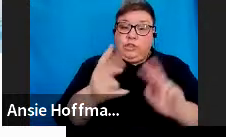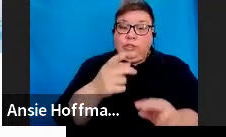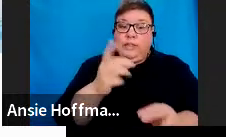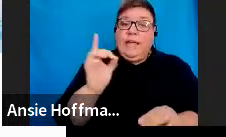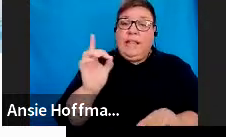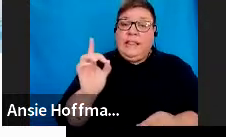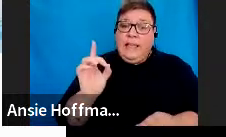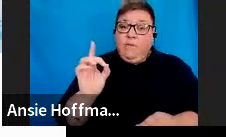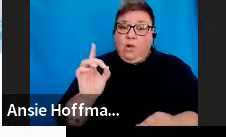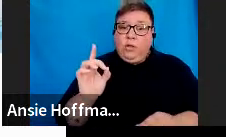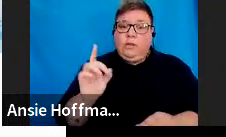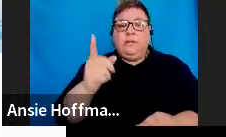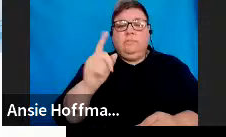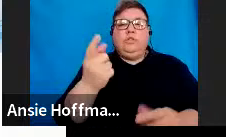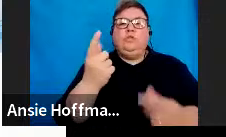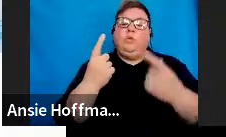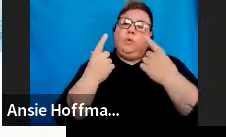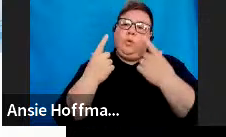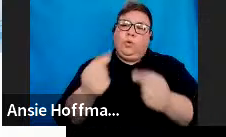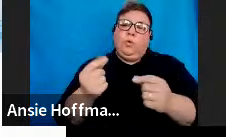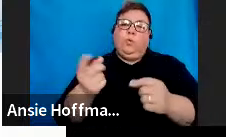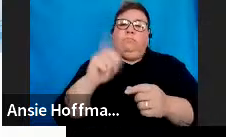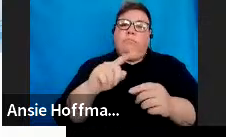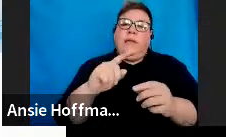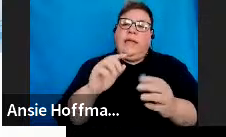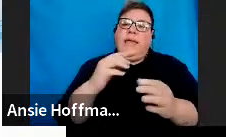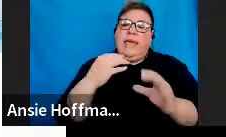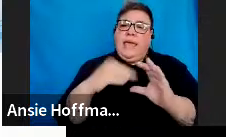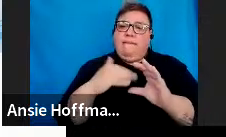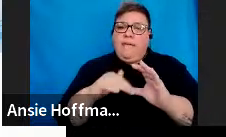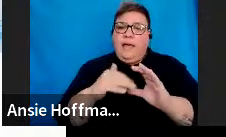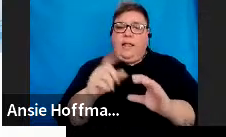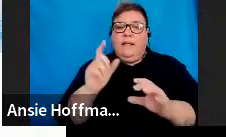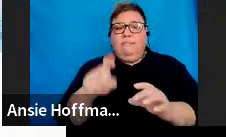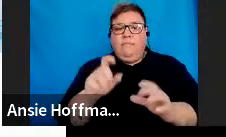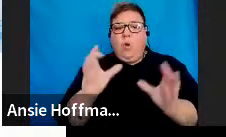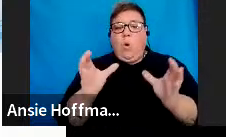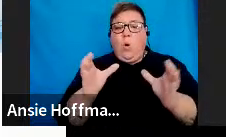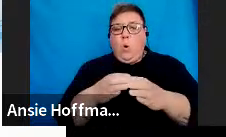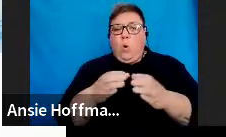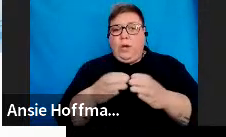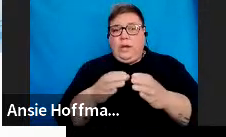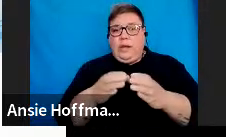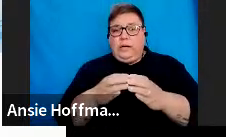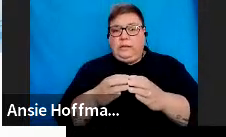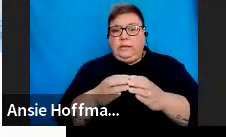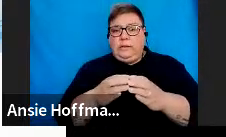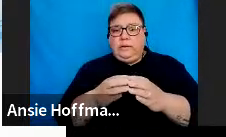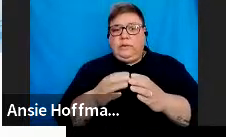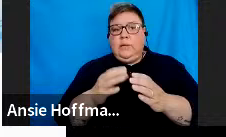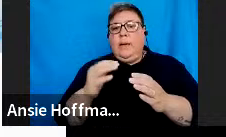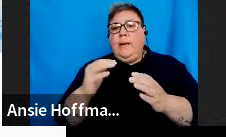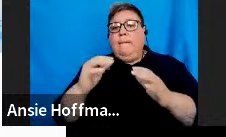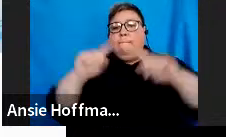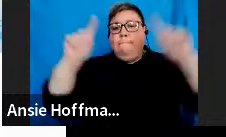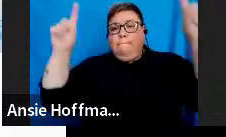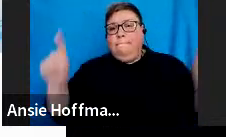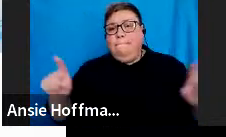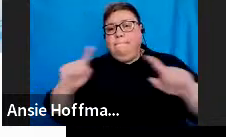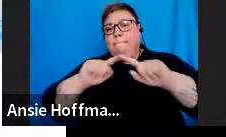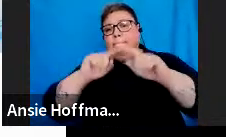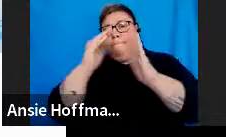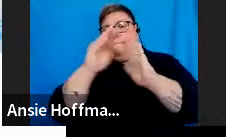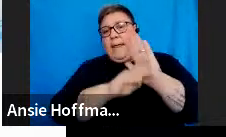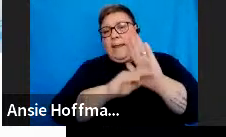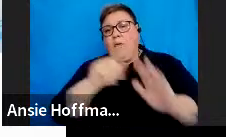the following options must be selected on e-filing. Click on organizations on the top main menu. Then you're going to click